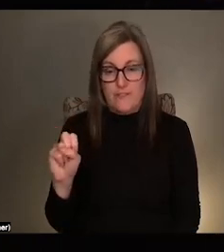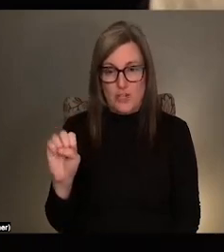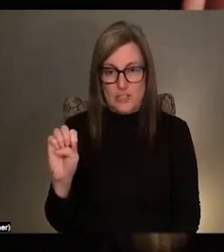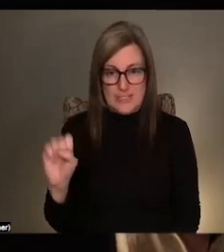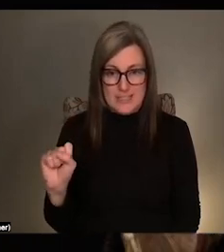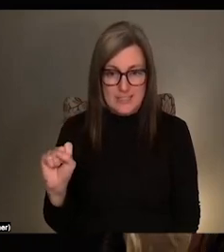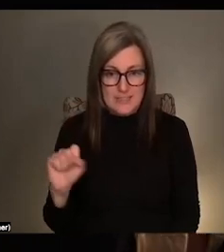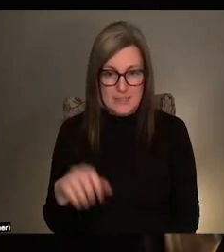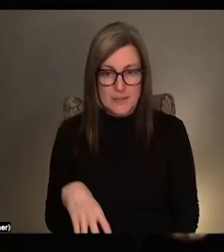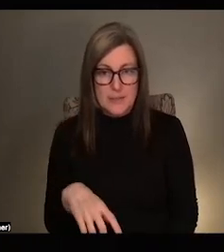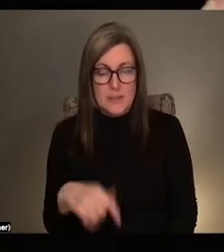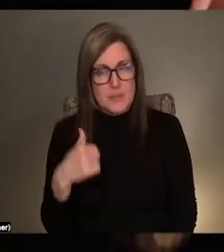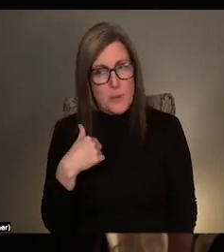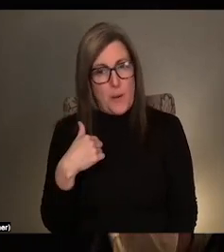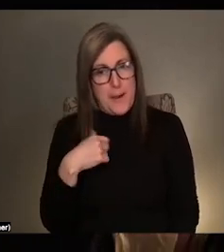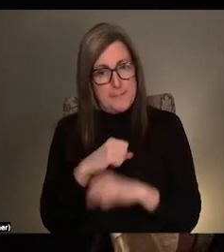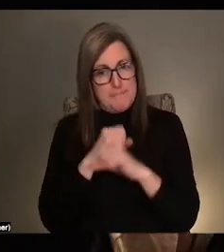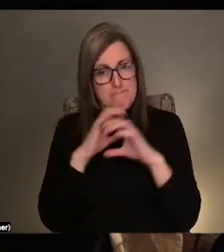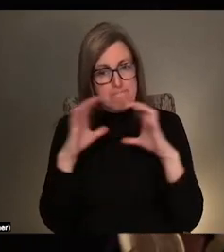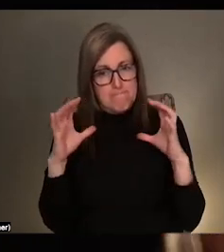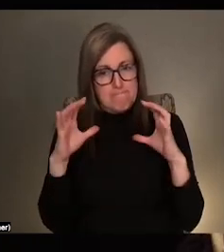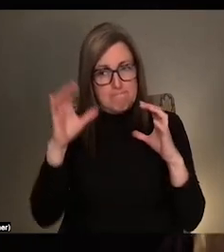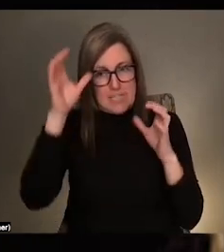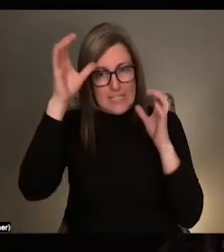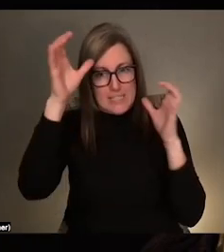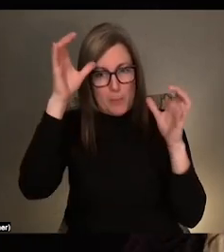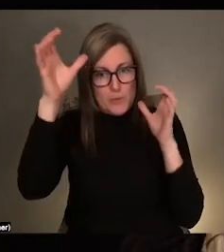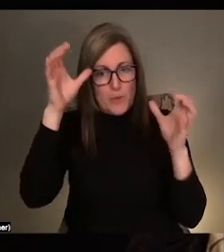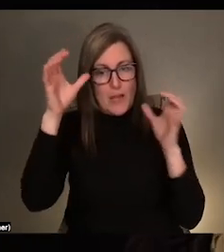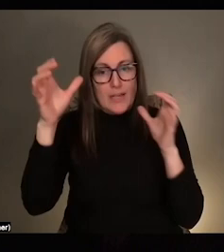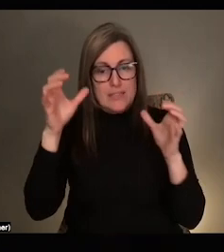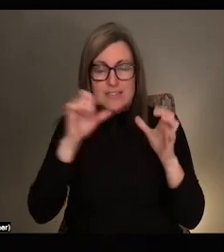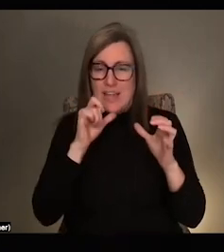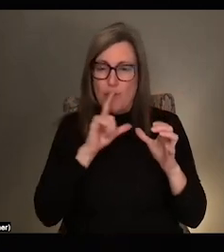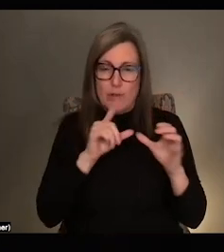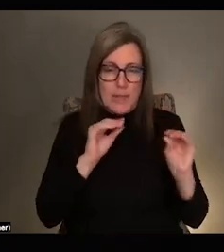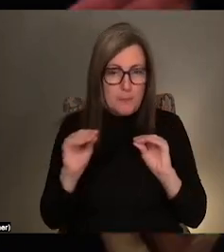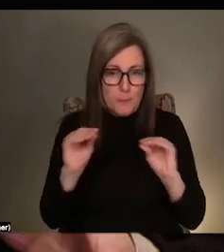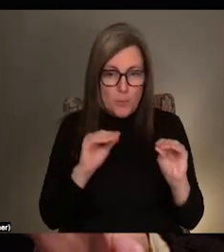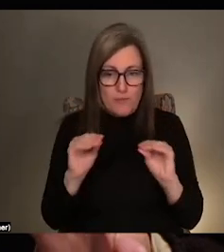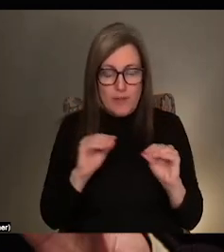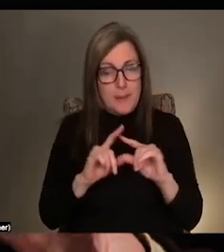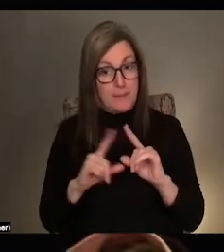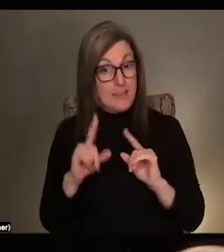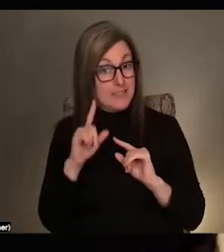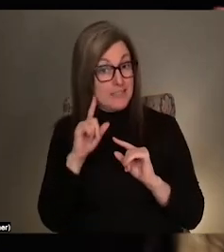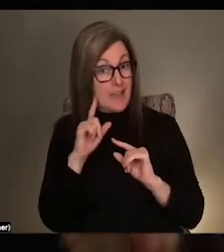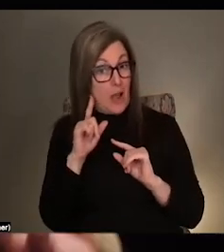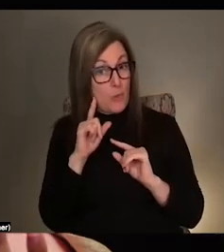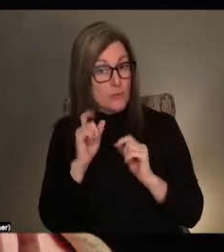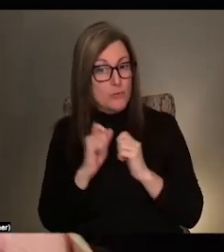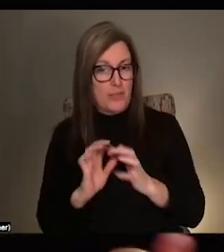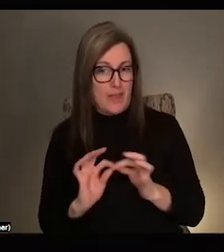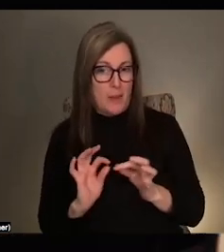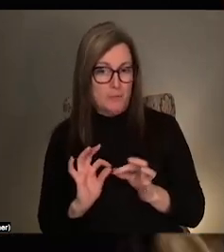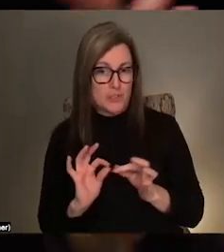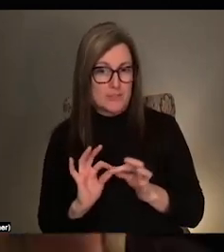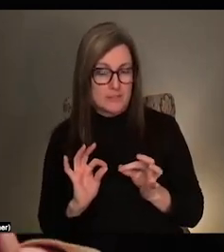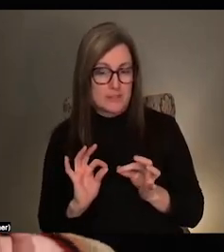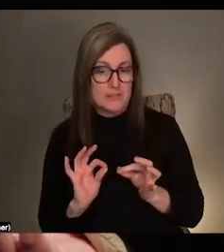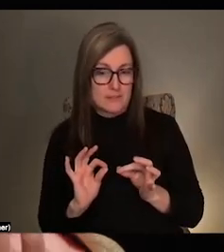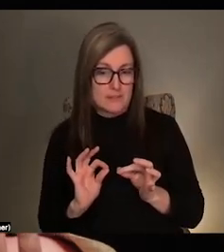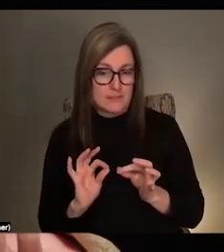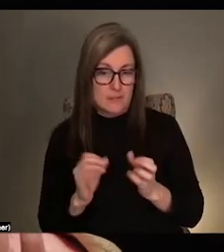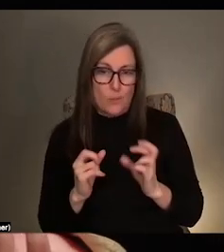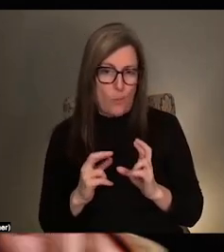been really conceptualizing it less as a moving image work than as like a sound work with captions. But you could also just think of it as like a